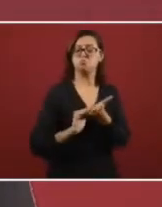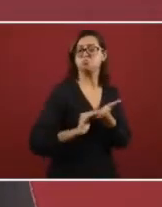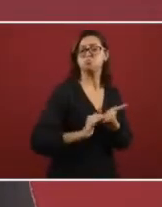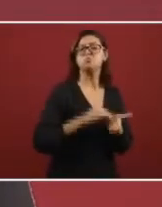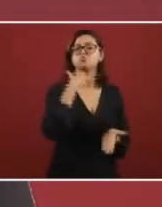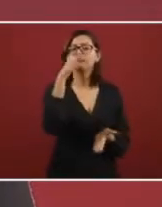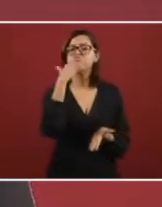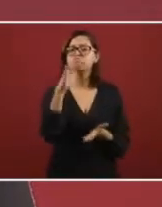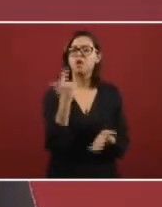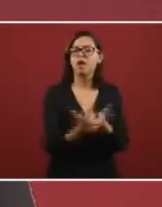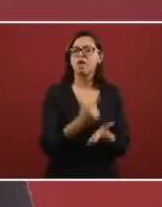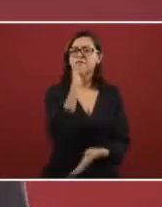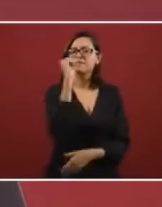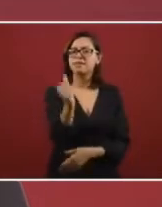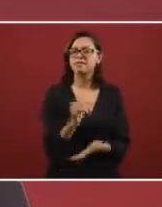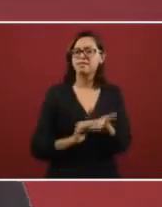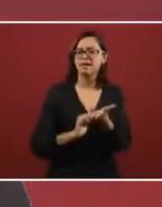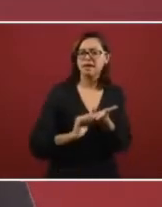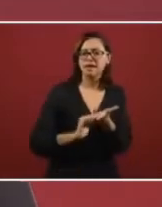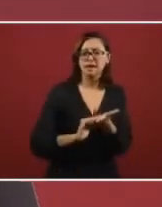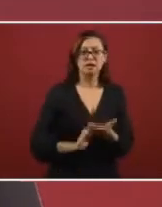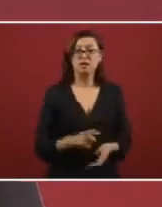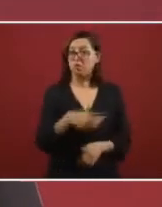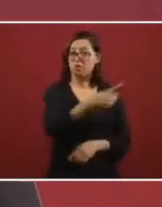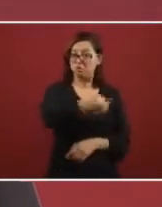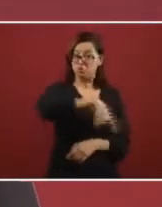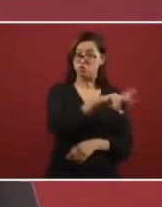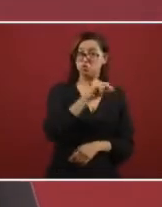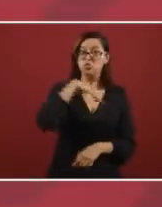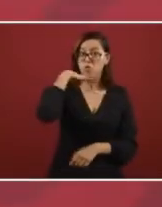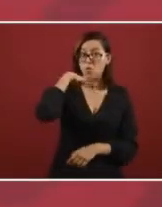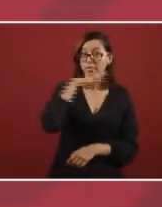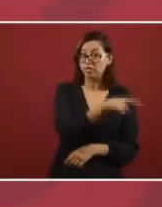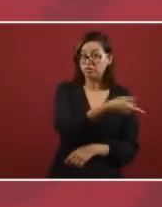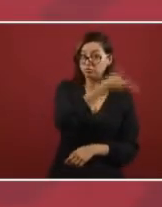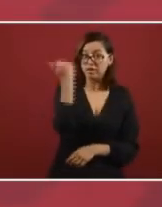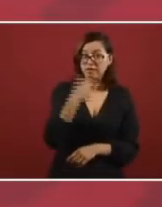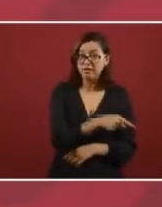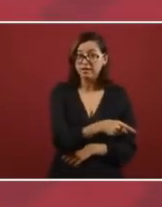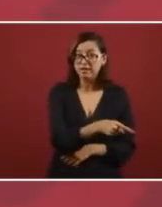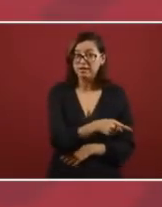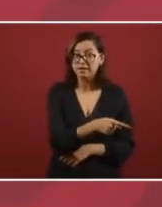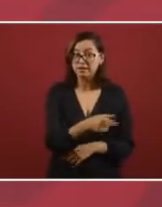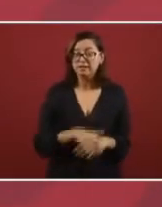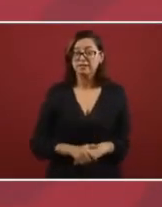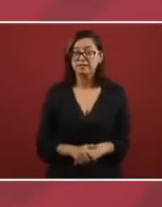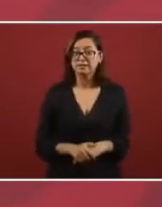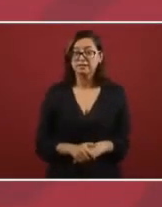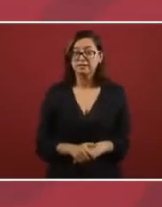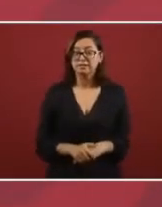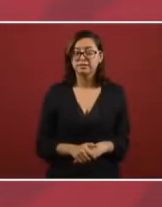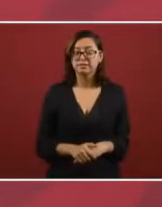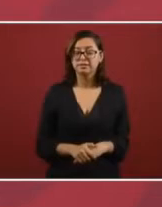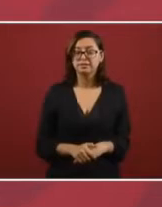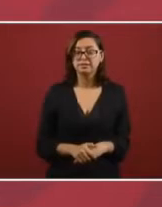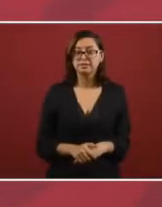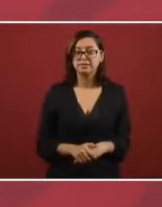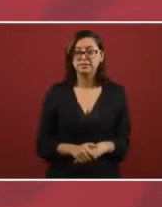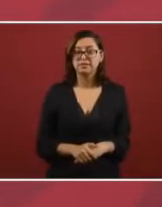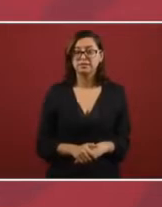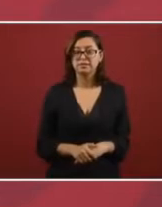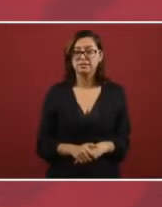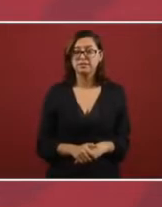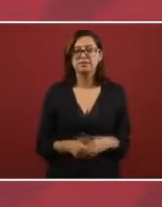a grave crime? Did you not know this? How is it possible that you